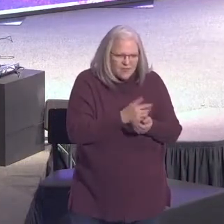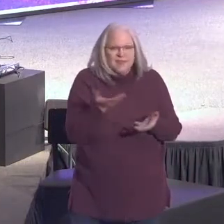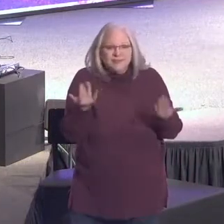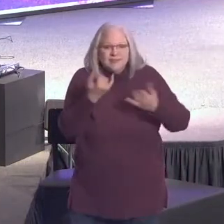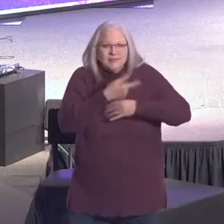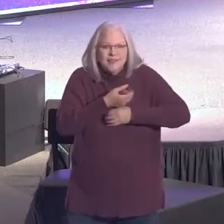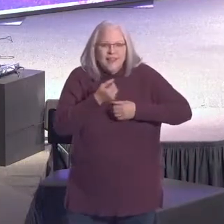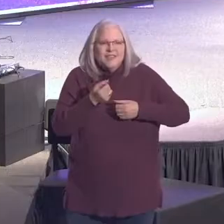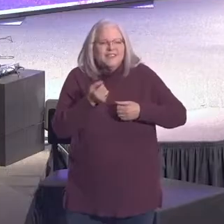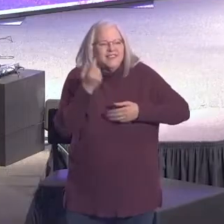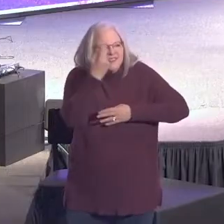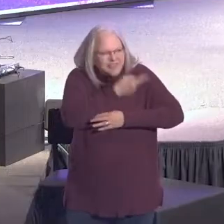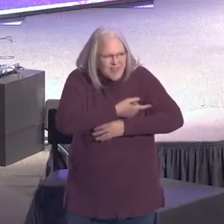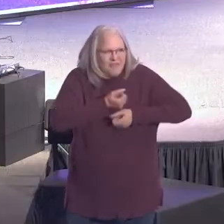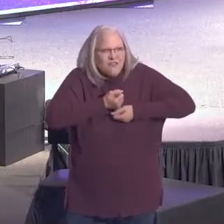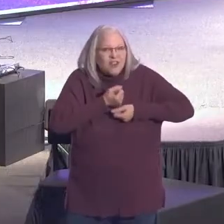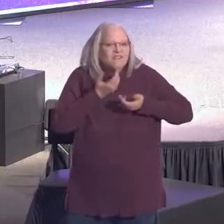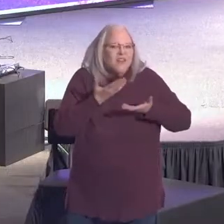I'm going to confess to you.